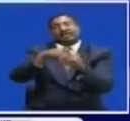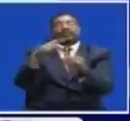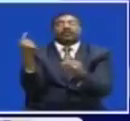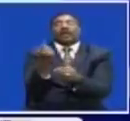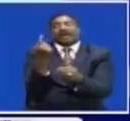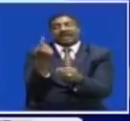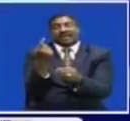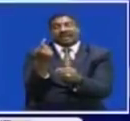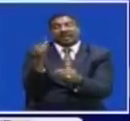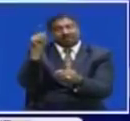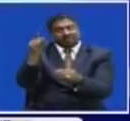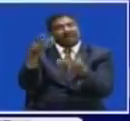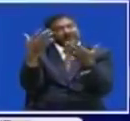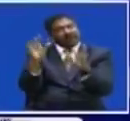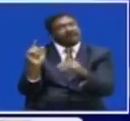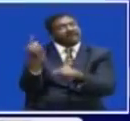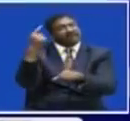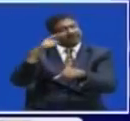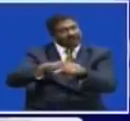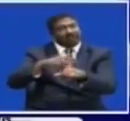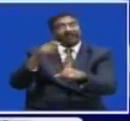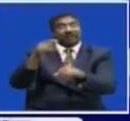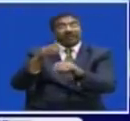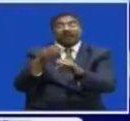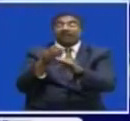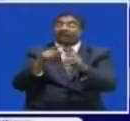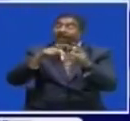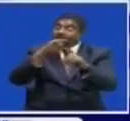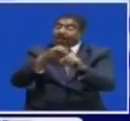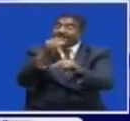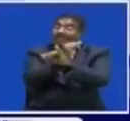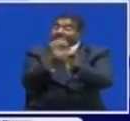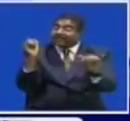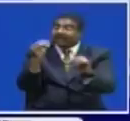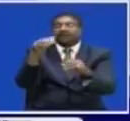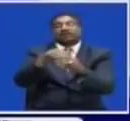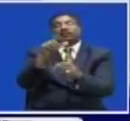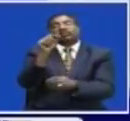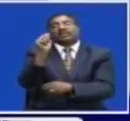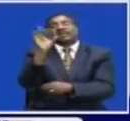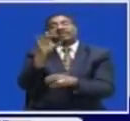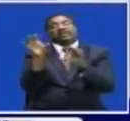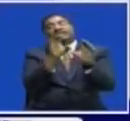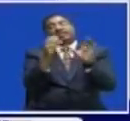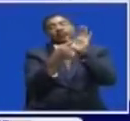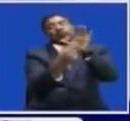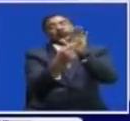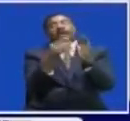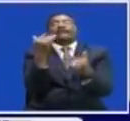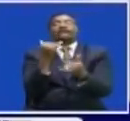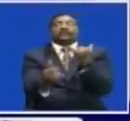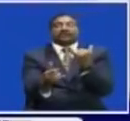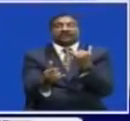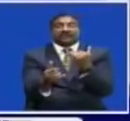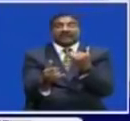Having already Made its mark For the first time Since independence In 2018 Zambia Tourism Agency ZTA Chief